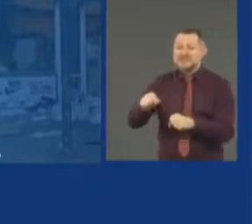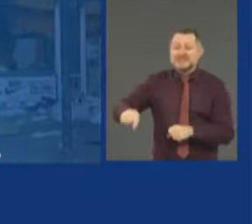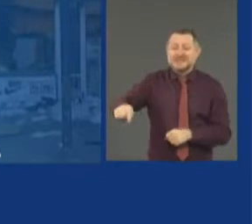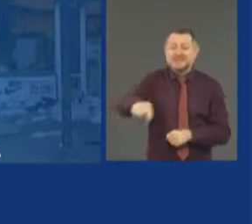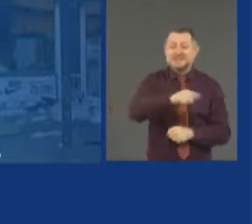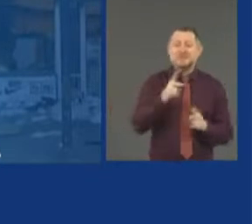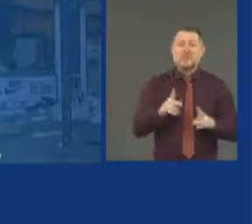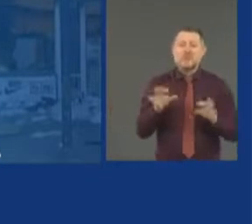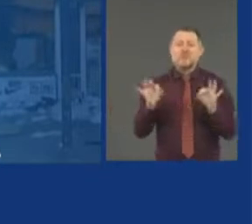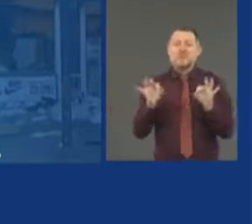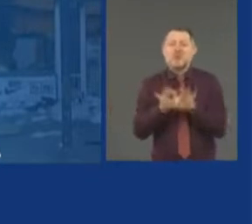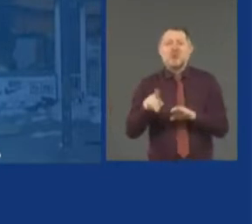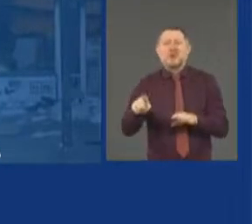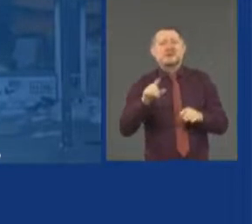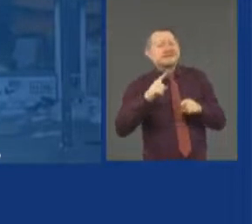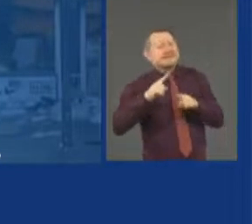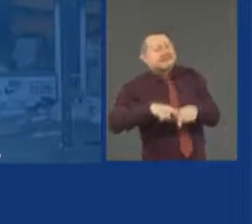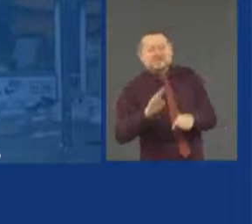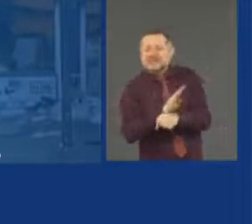we're trying to help.